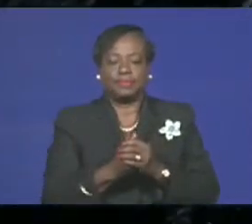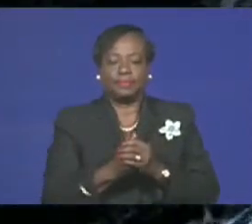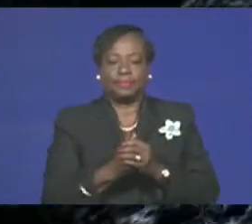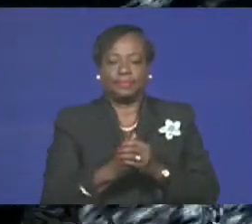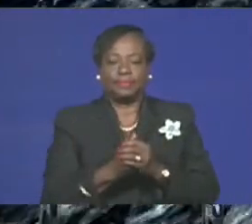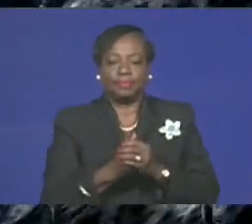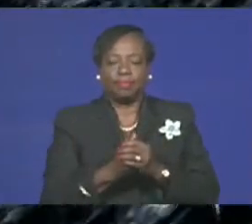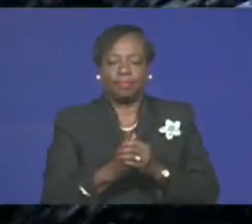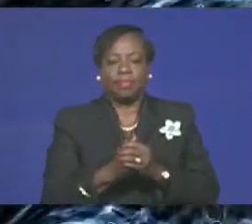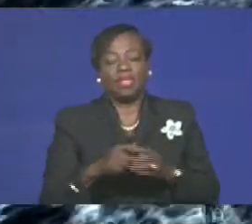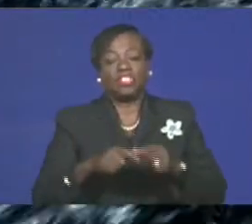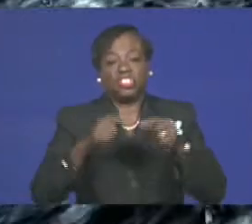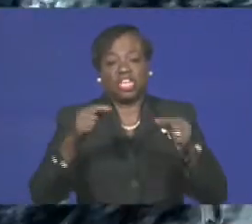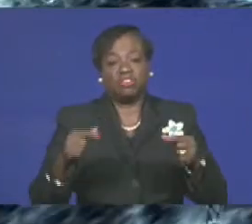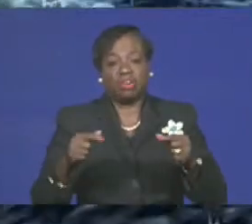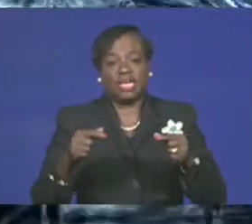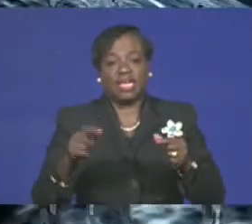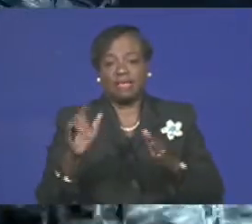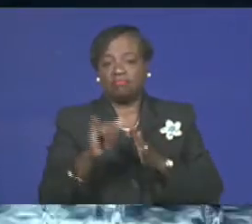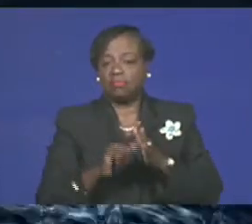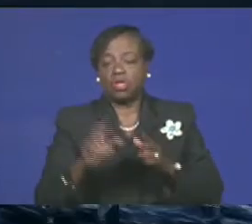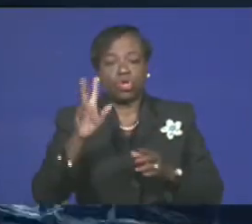There generally is no structural damages. us of turquing types of Beijing. Thank you.